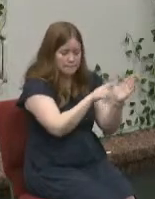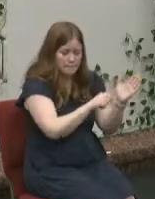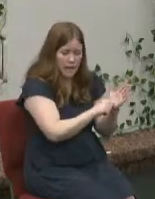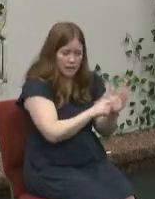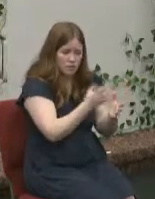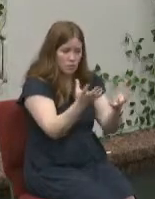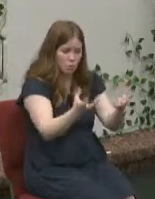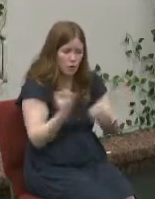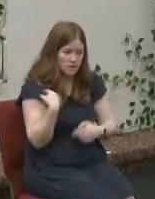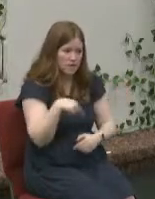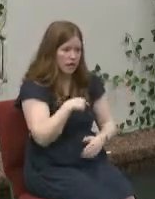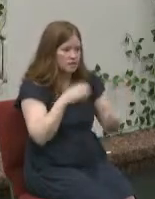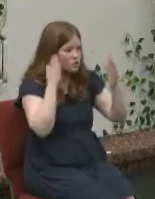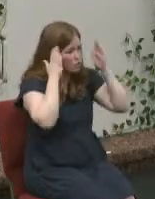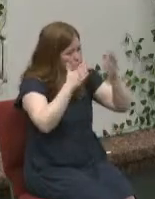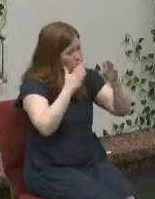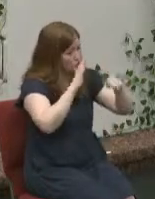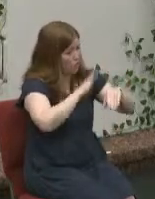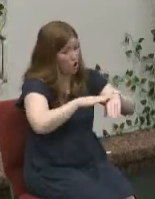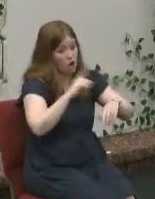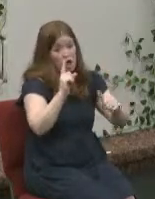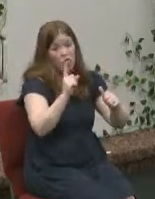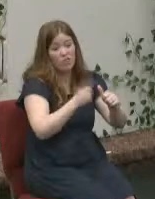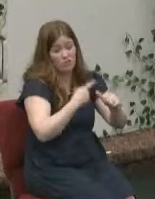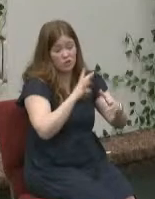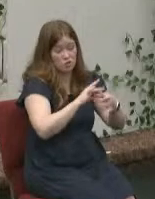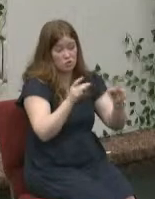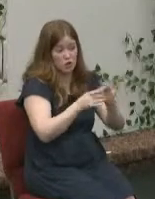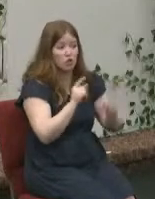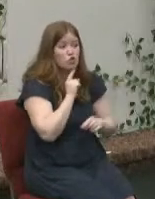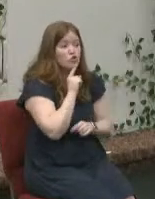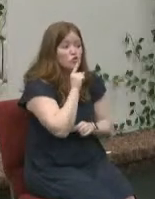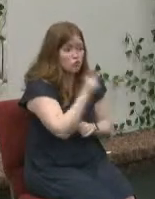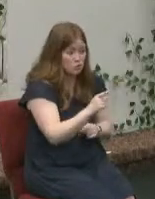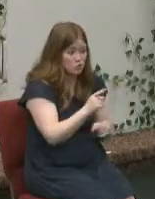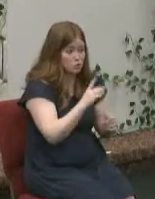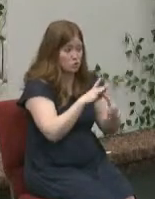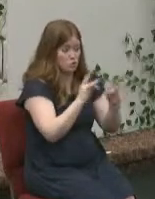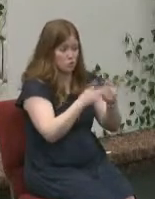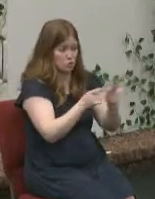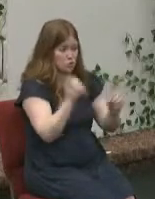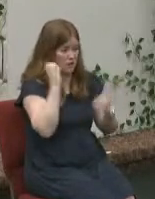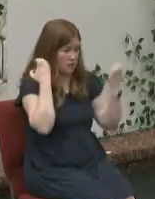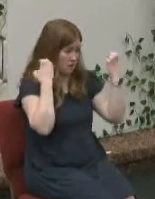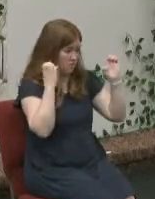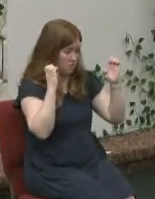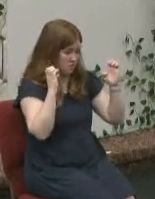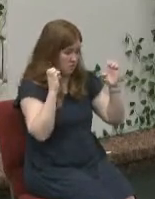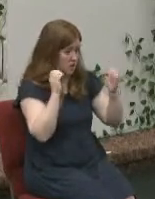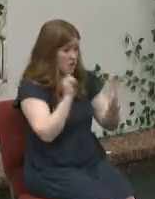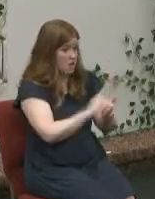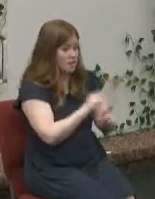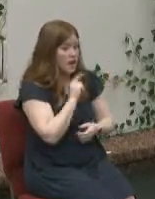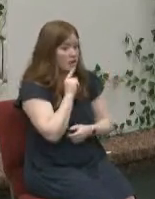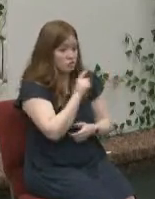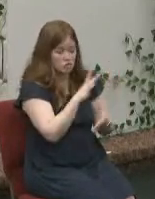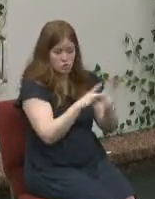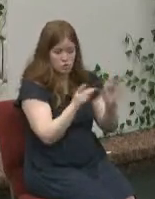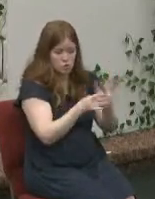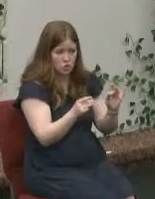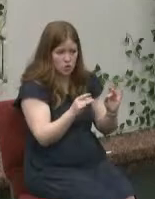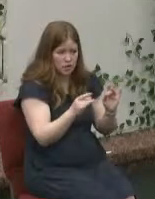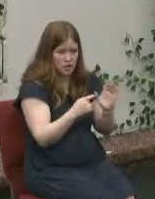to do this focus on the first story because it's the true story of easter and that true story is